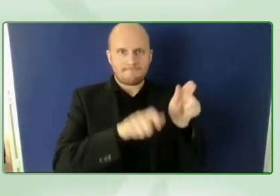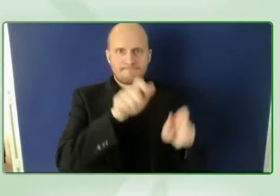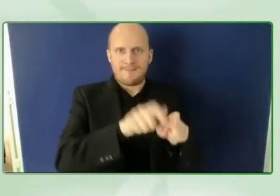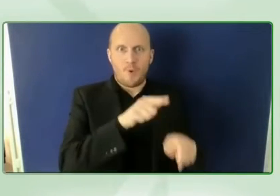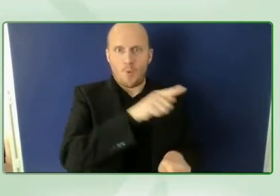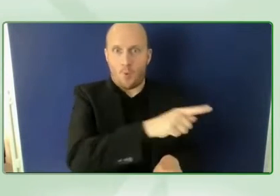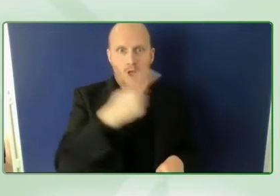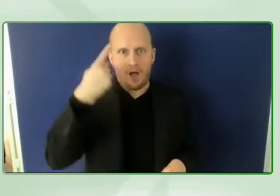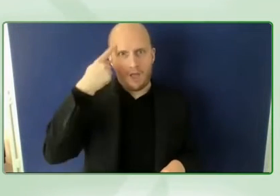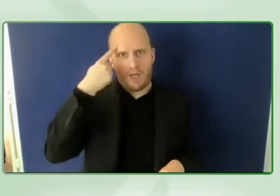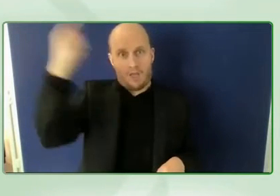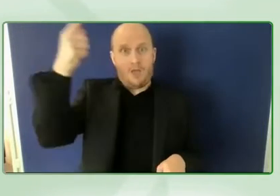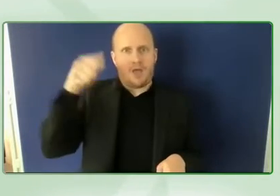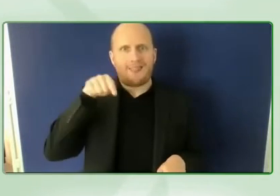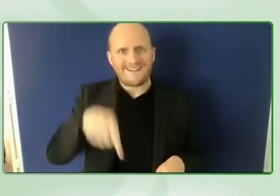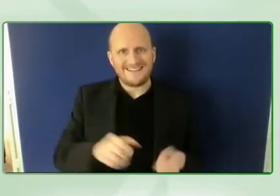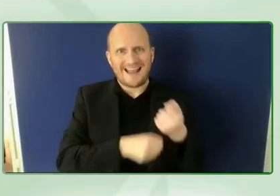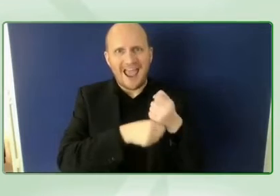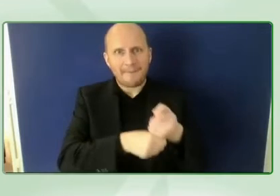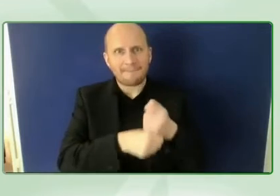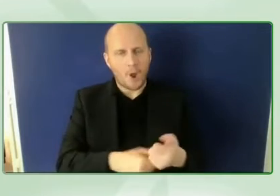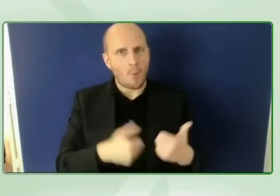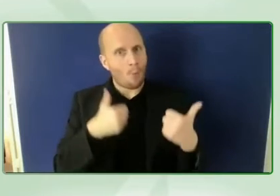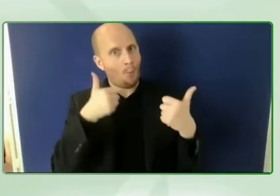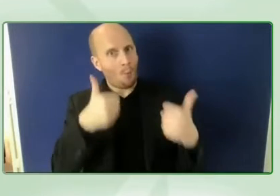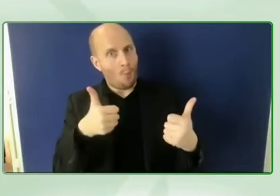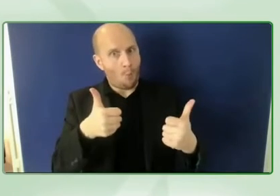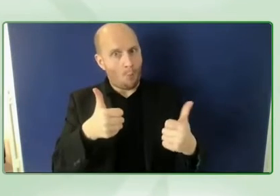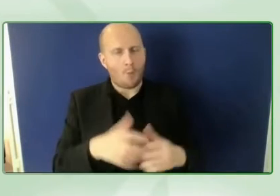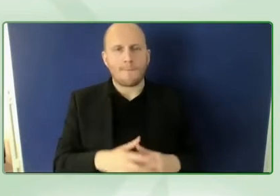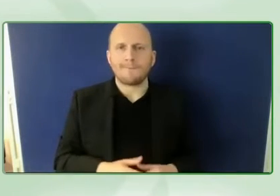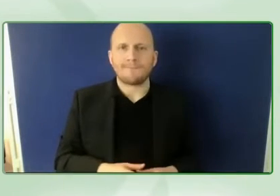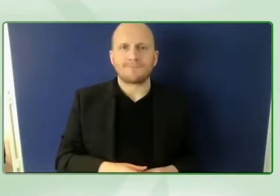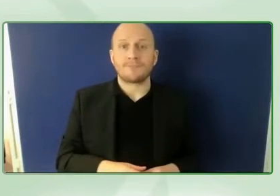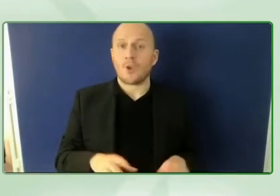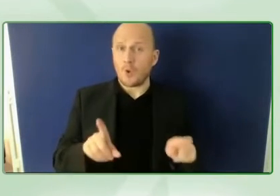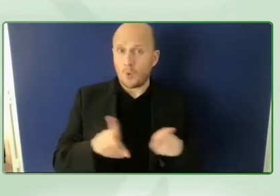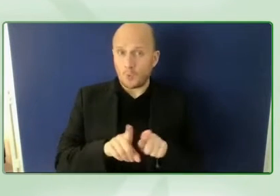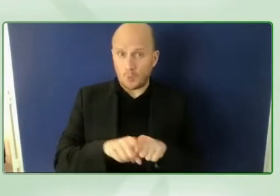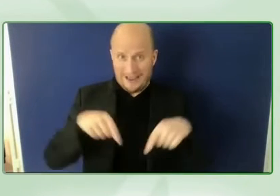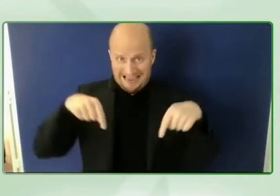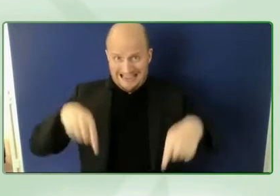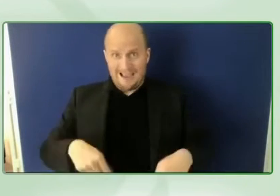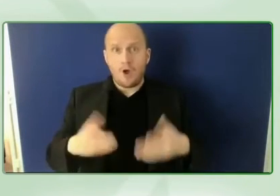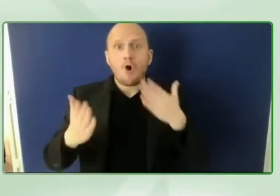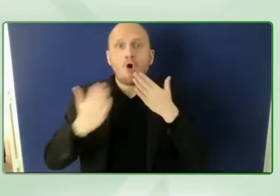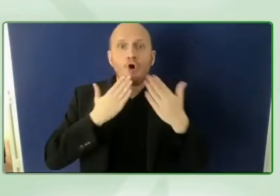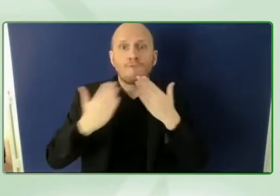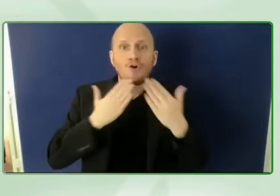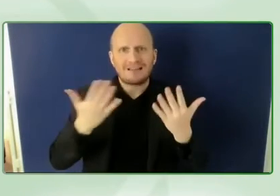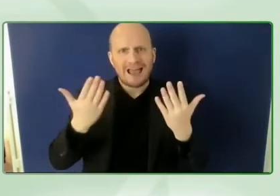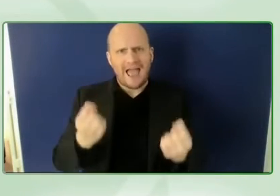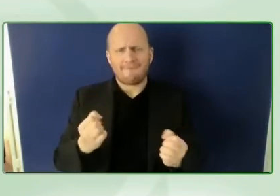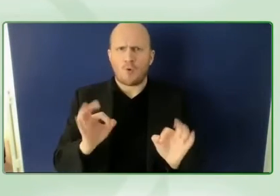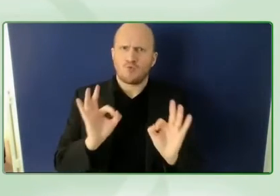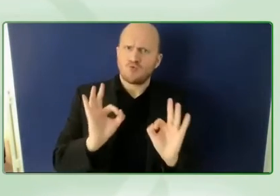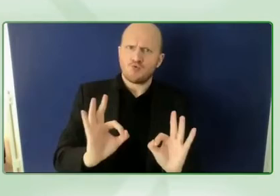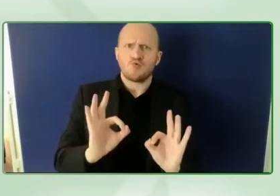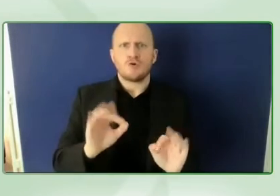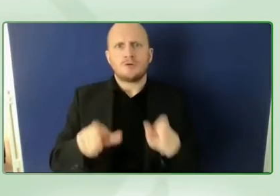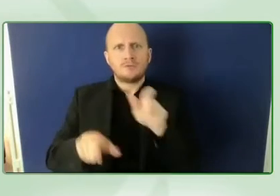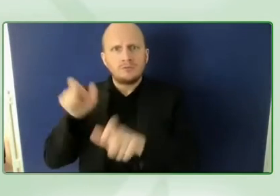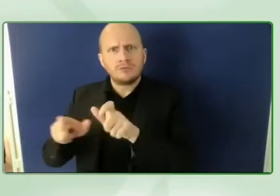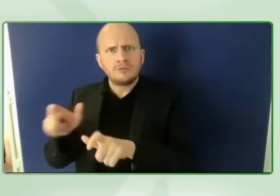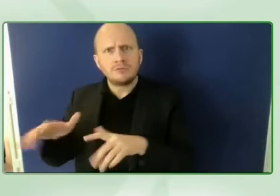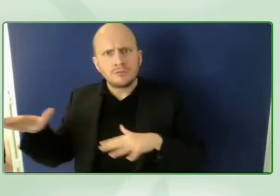experienced individuals and organizations on the ground here in vienna as well at the zero project conference are there any lessons learned you